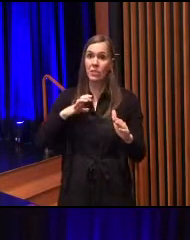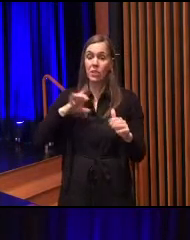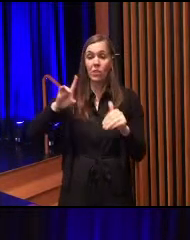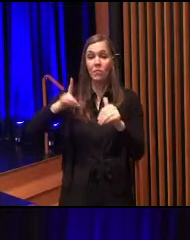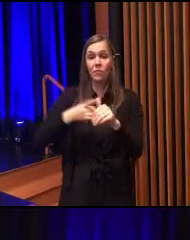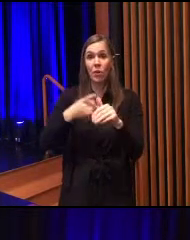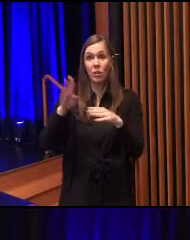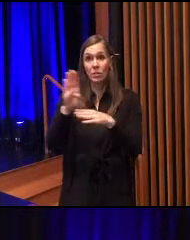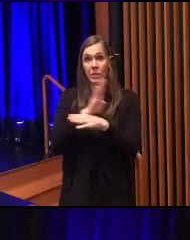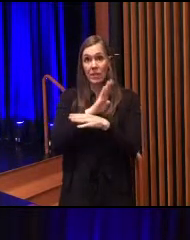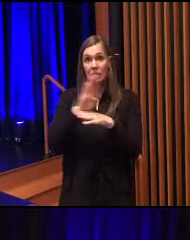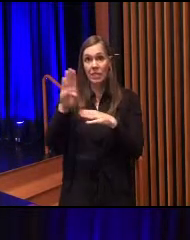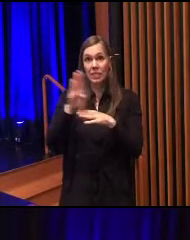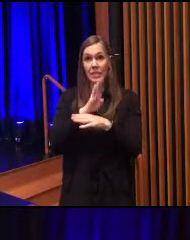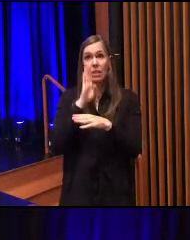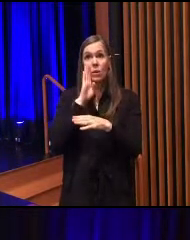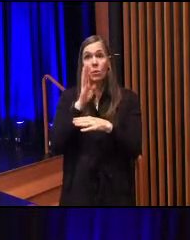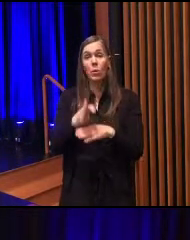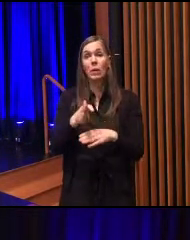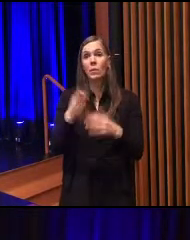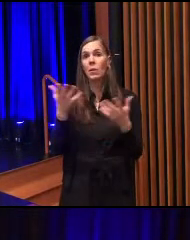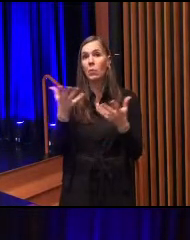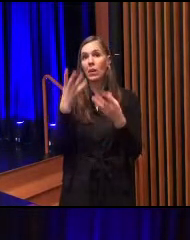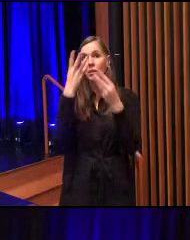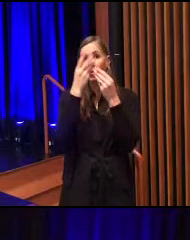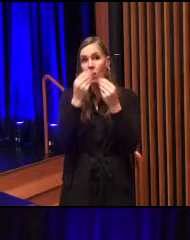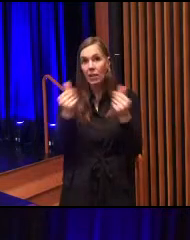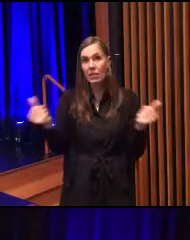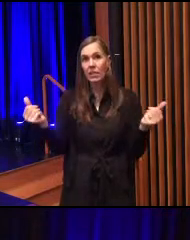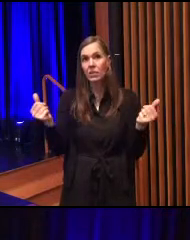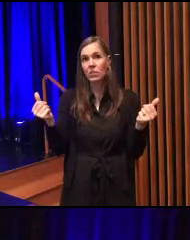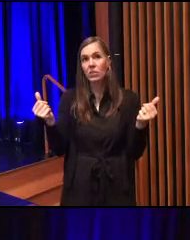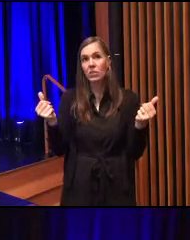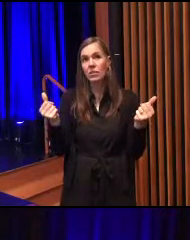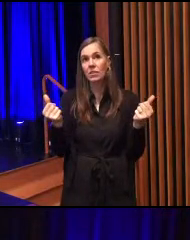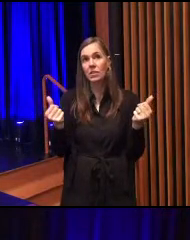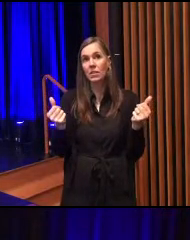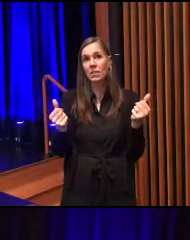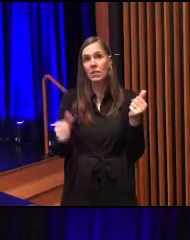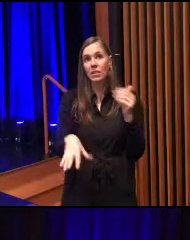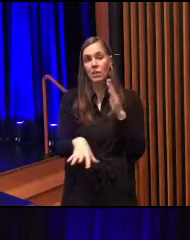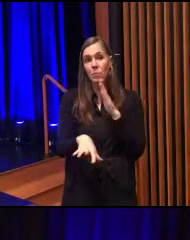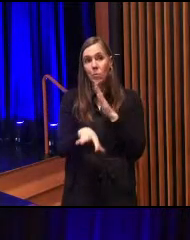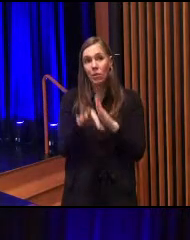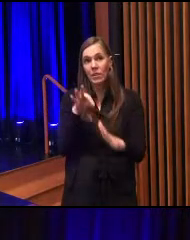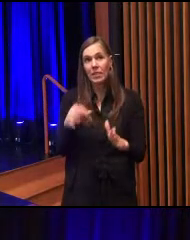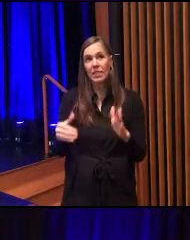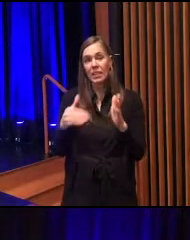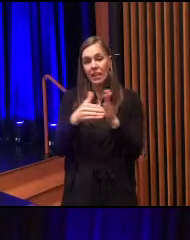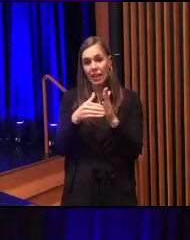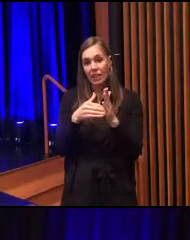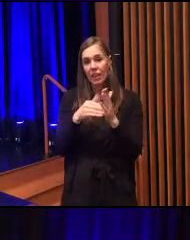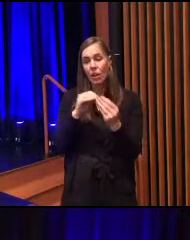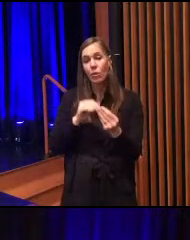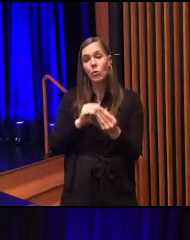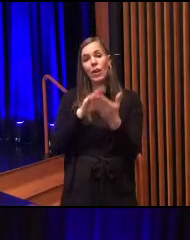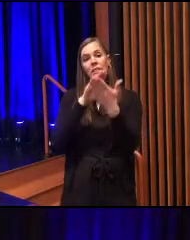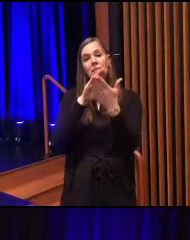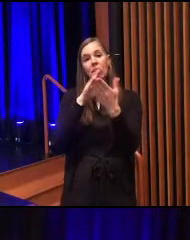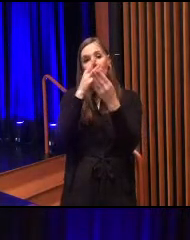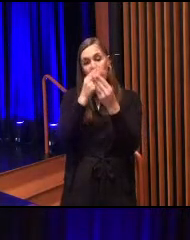business will be resolutions reappointing, we're addressing resolutions